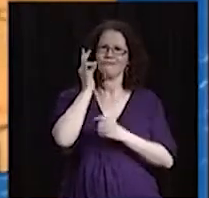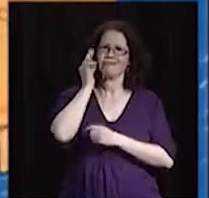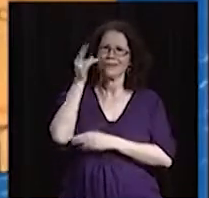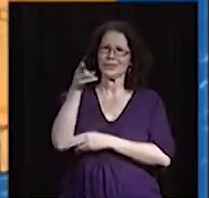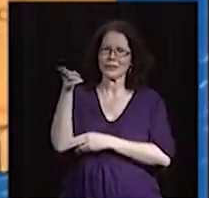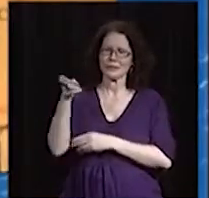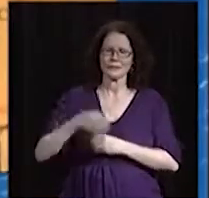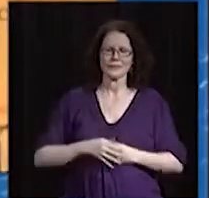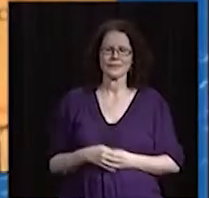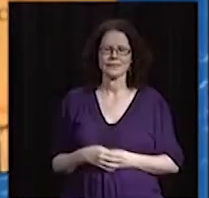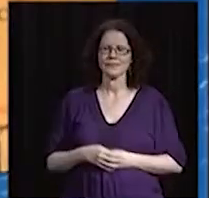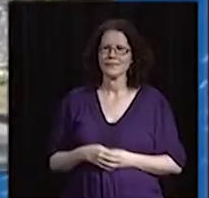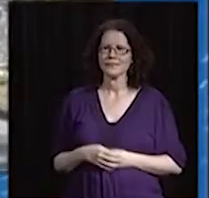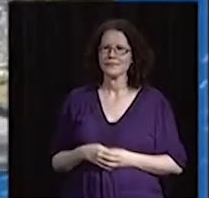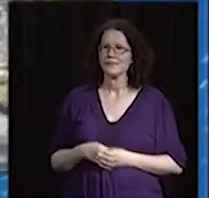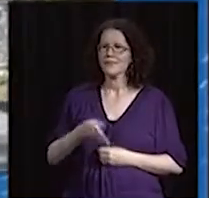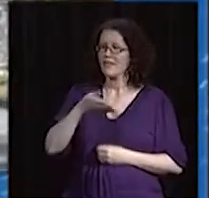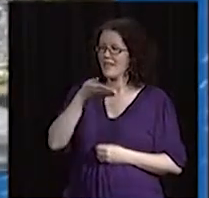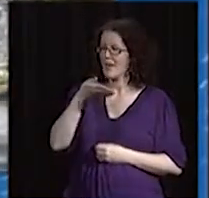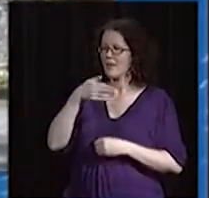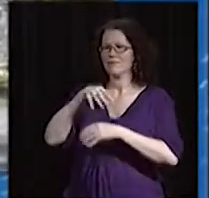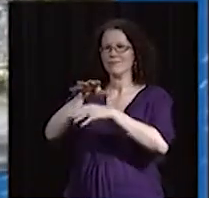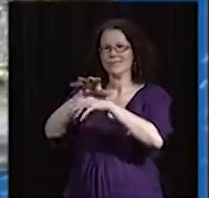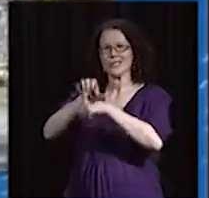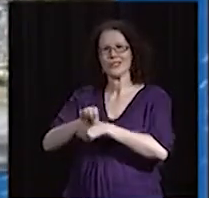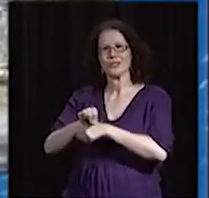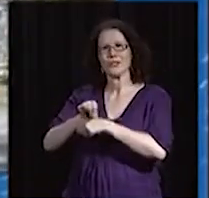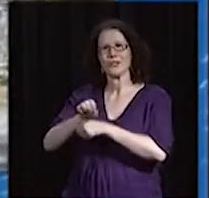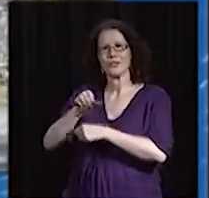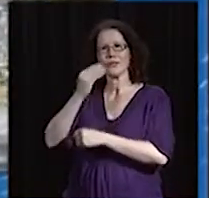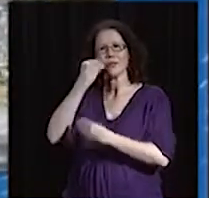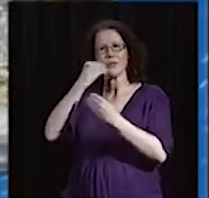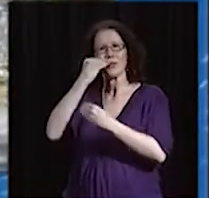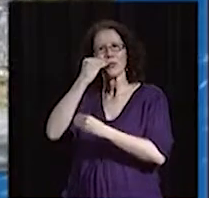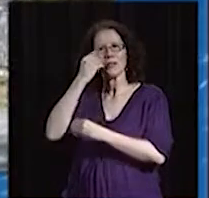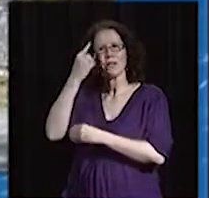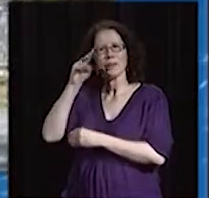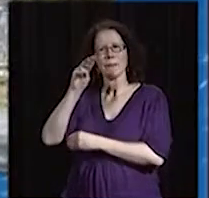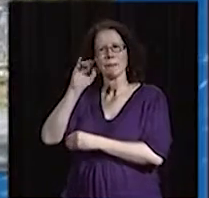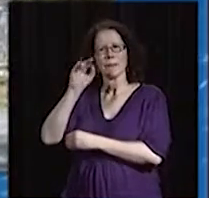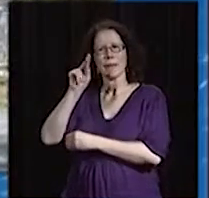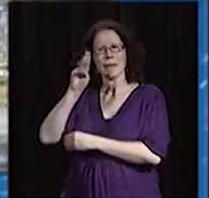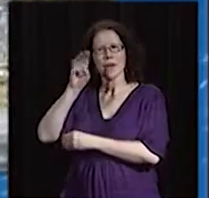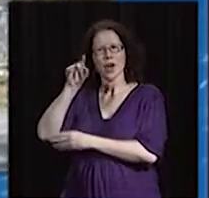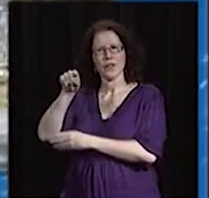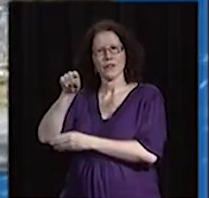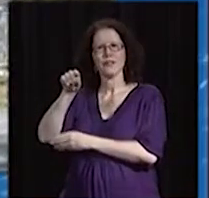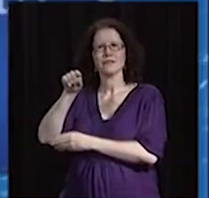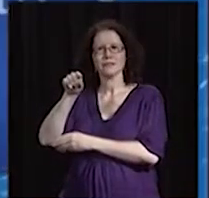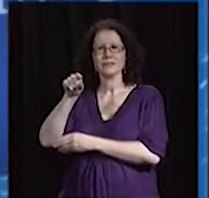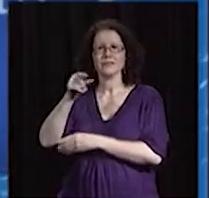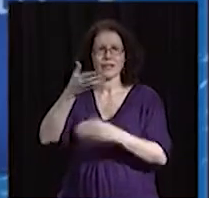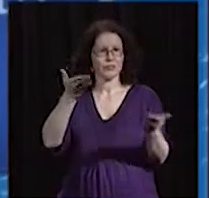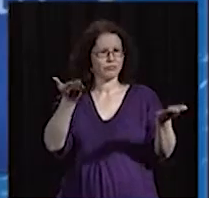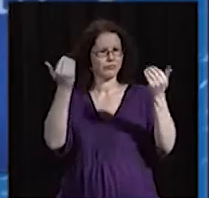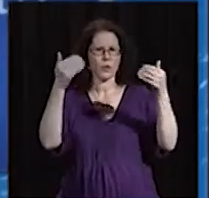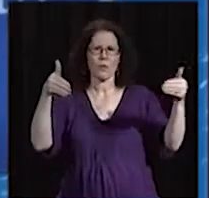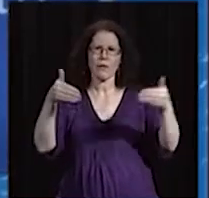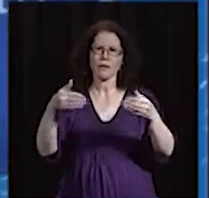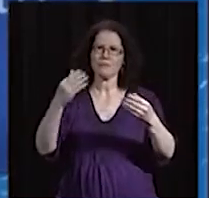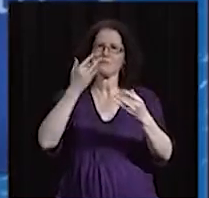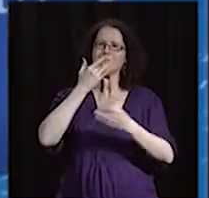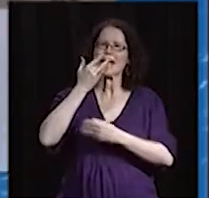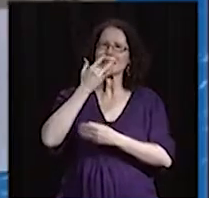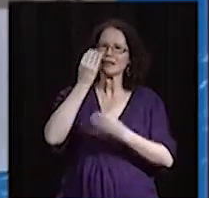Traditional Mi'kmaq food is on display at Mount St. Vincent University and everyone is invited to taste test. Art